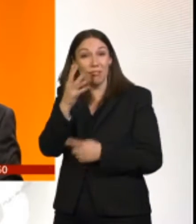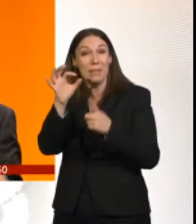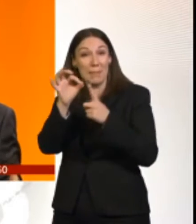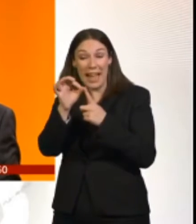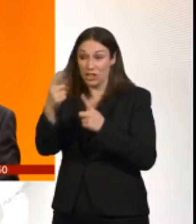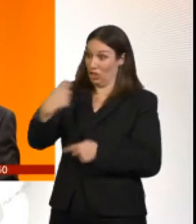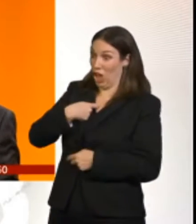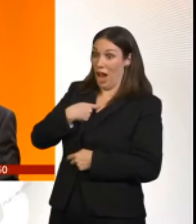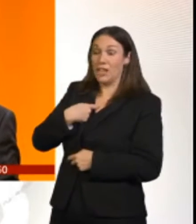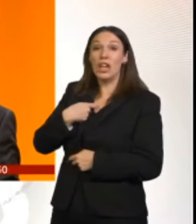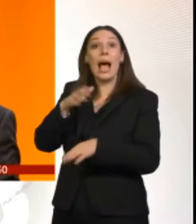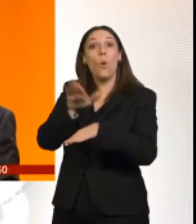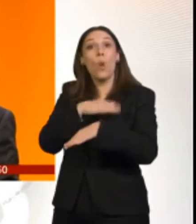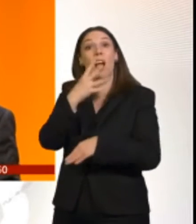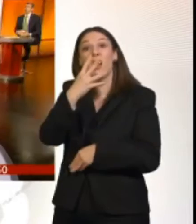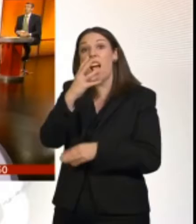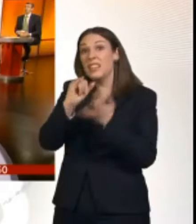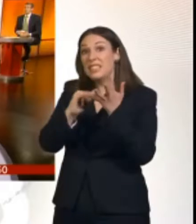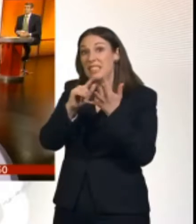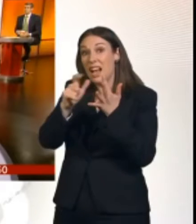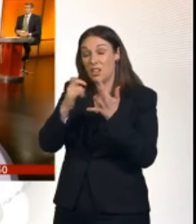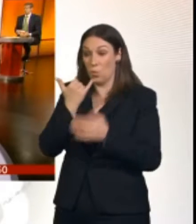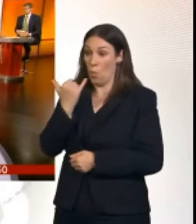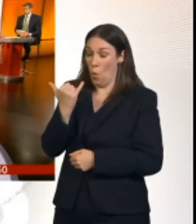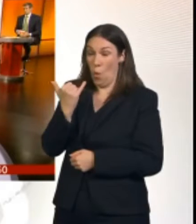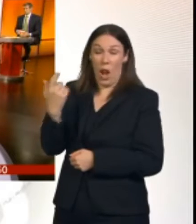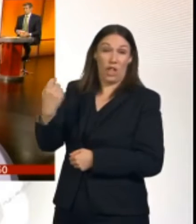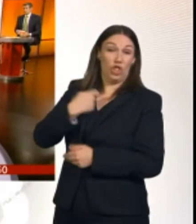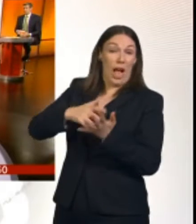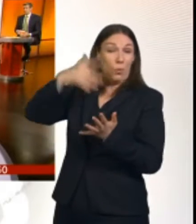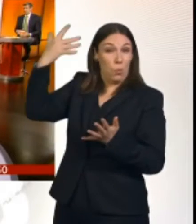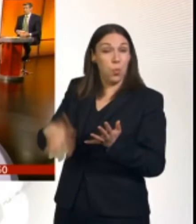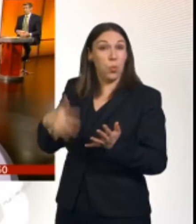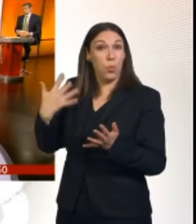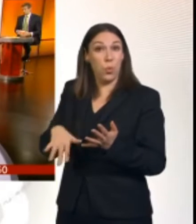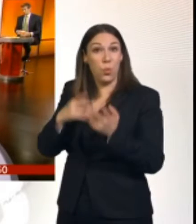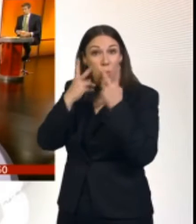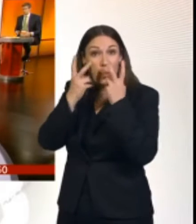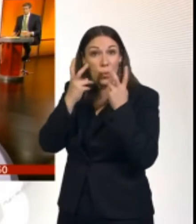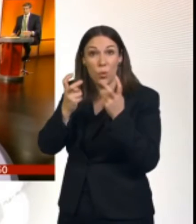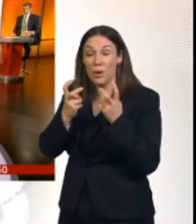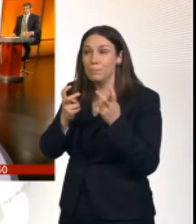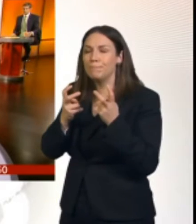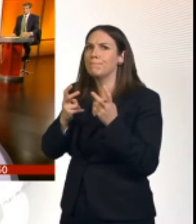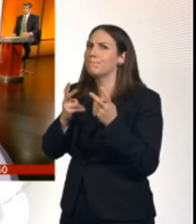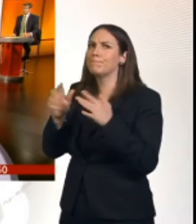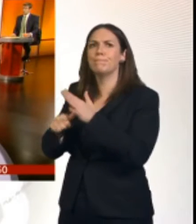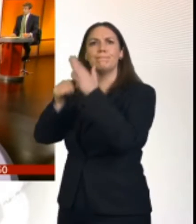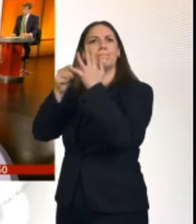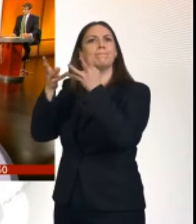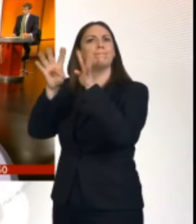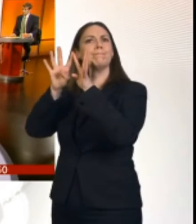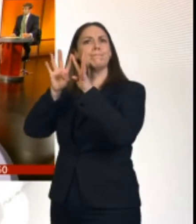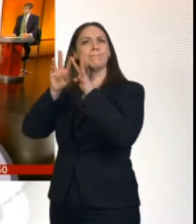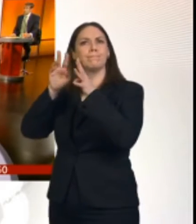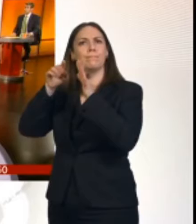pence for a 90-second call. Absolutely astonishing. And what the regulator said this morning is that has to end, and so